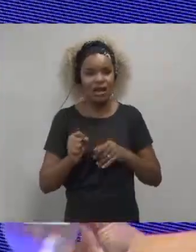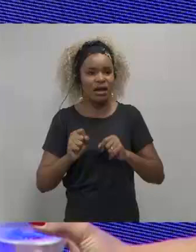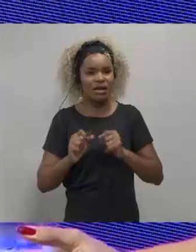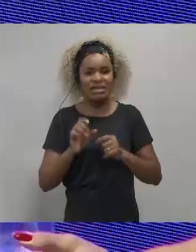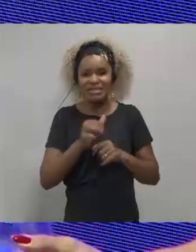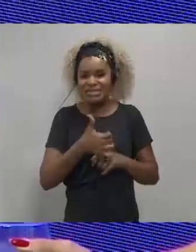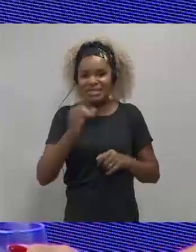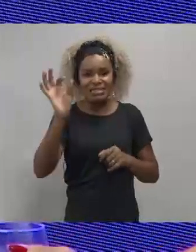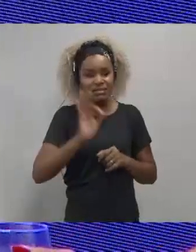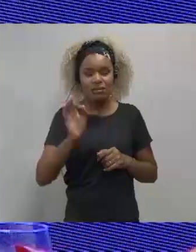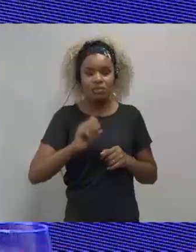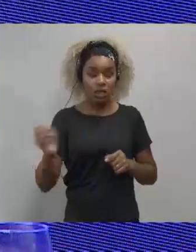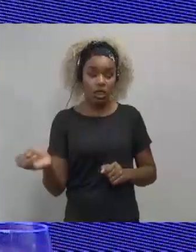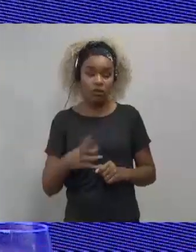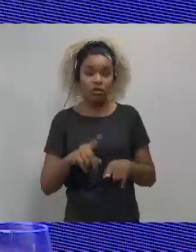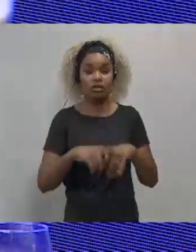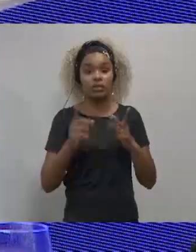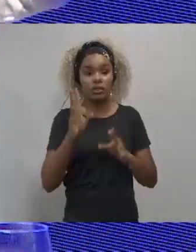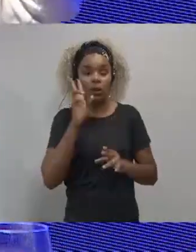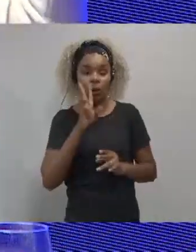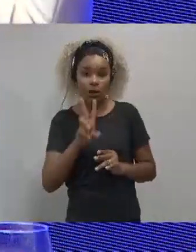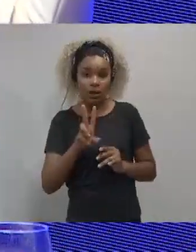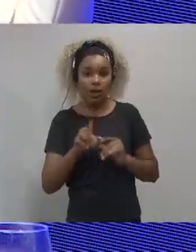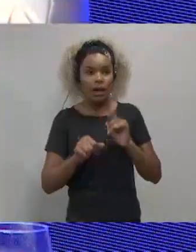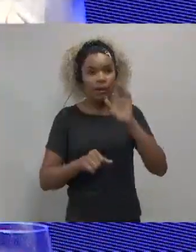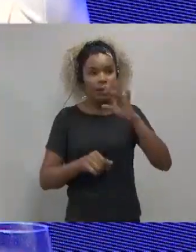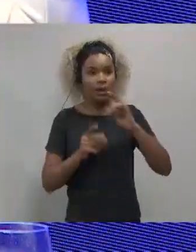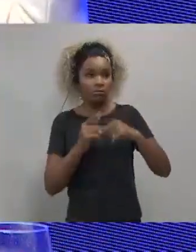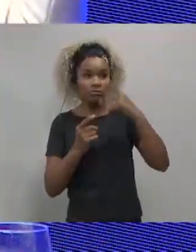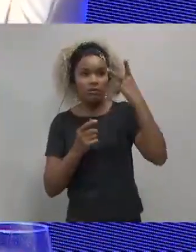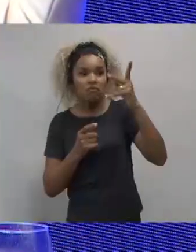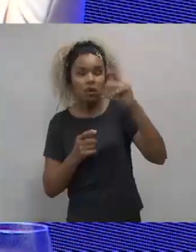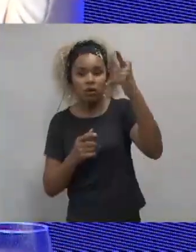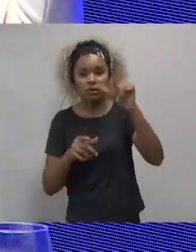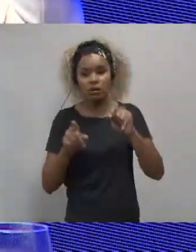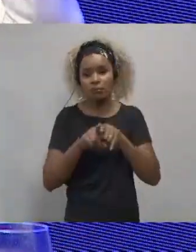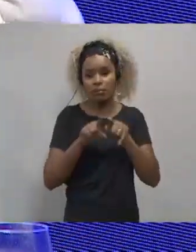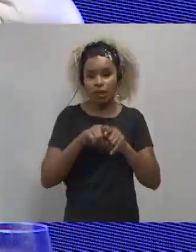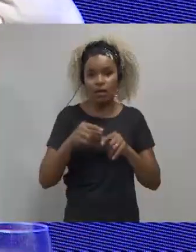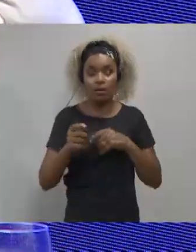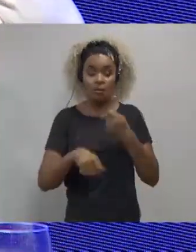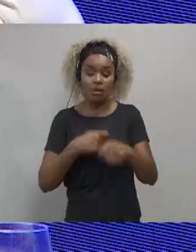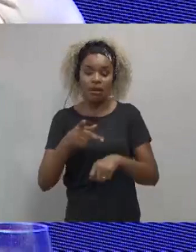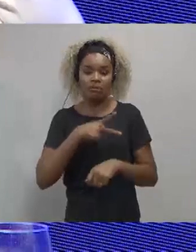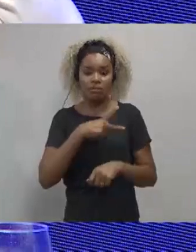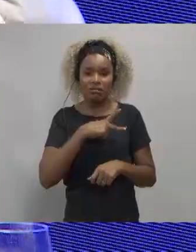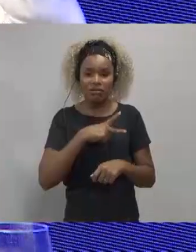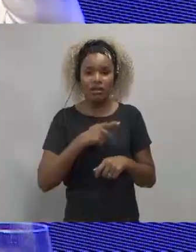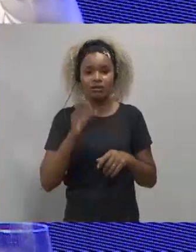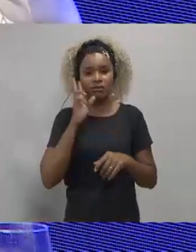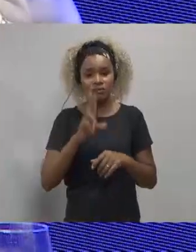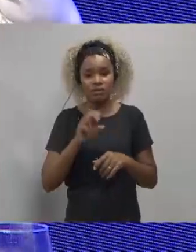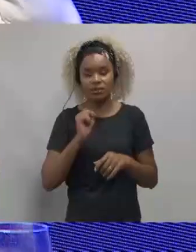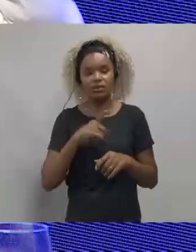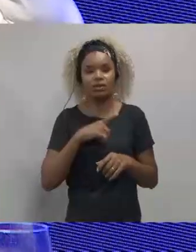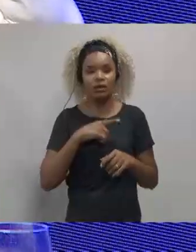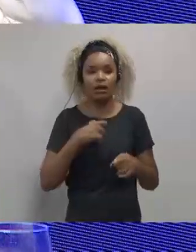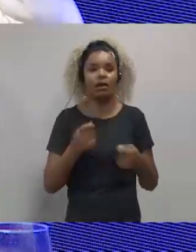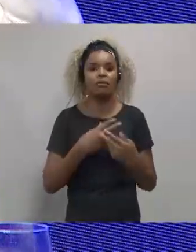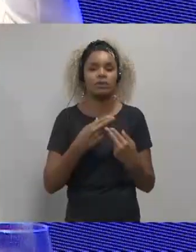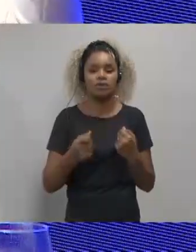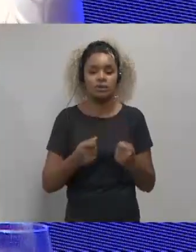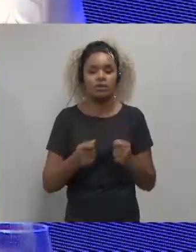We could not lead totally innovative projects, but look to the outside in the private market,